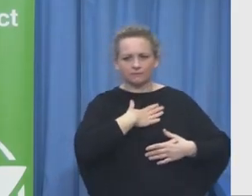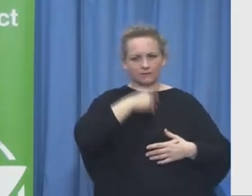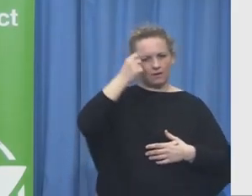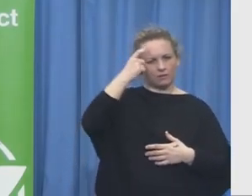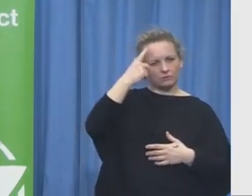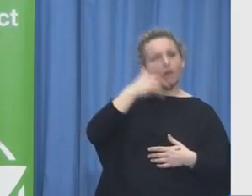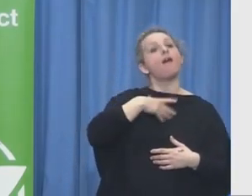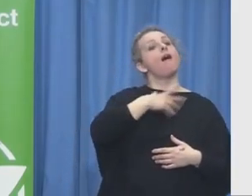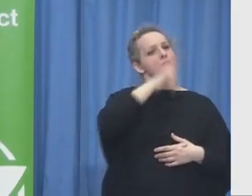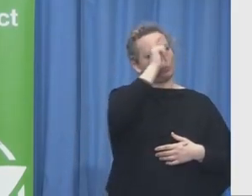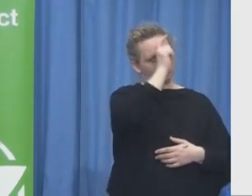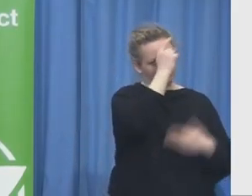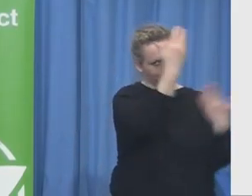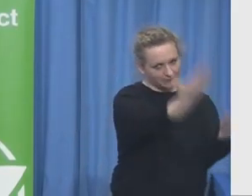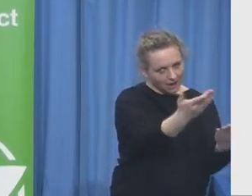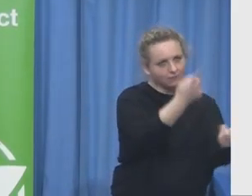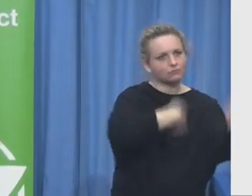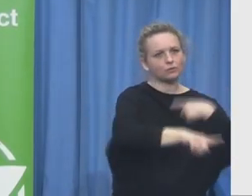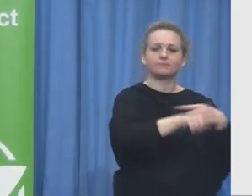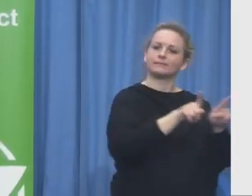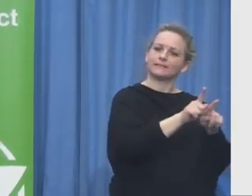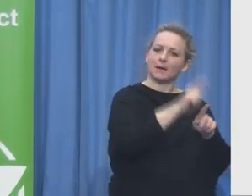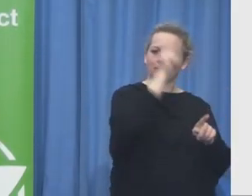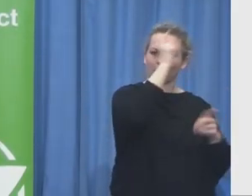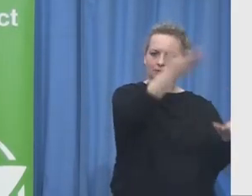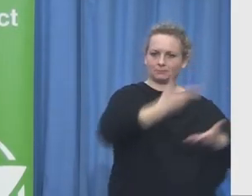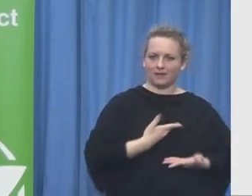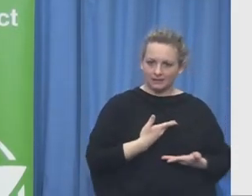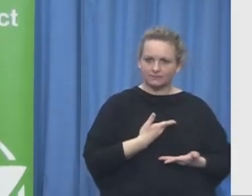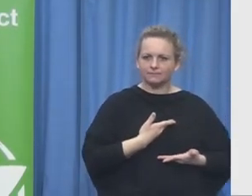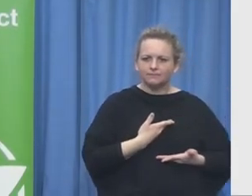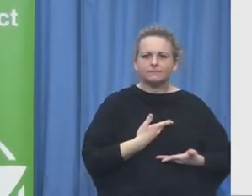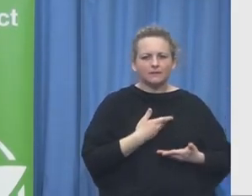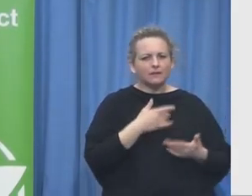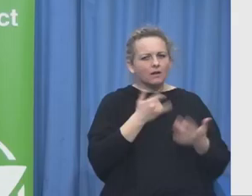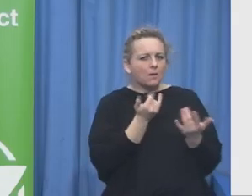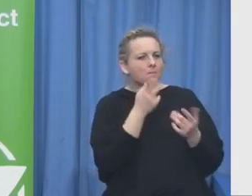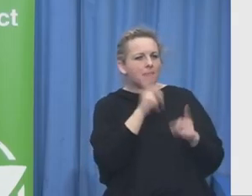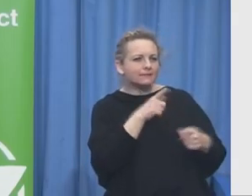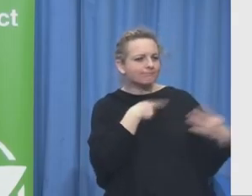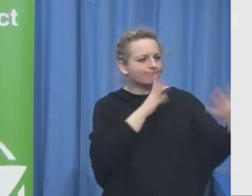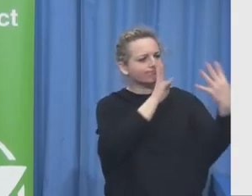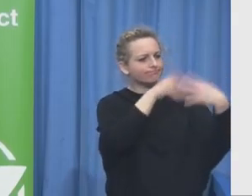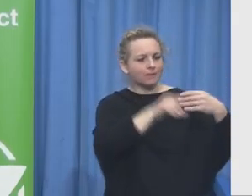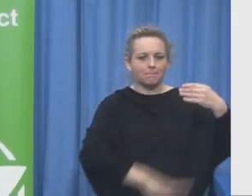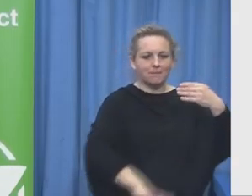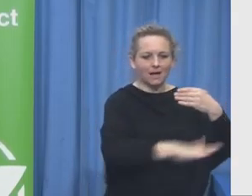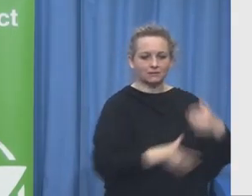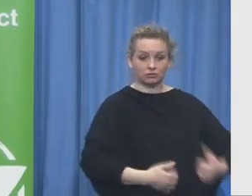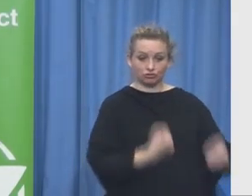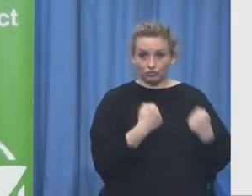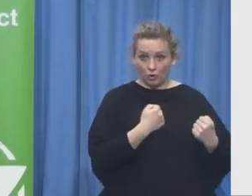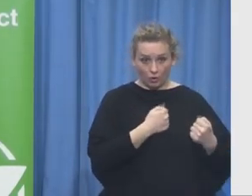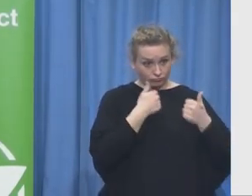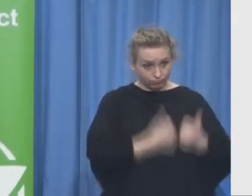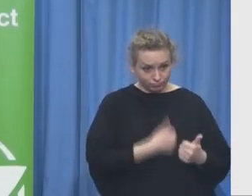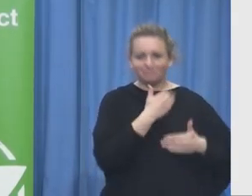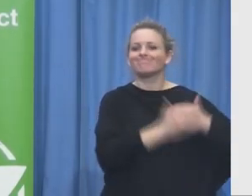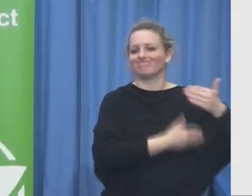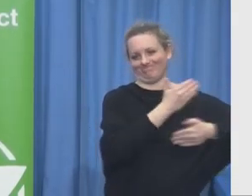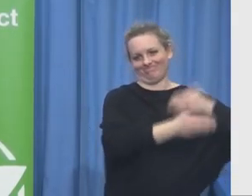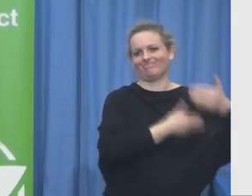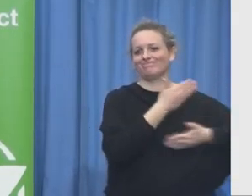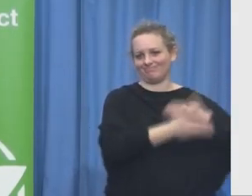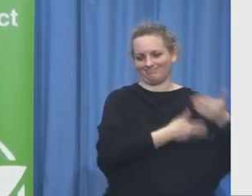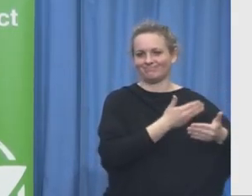I'm sorry there are also other steps that we should take which are more professional gearing and not just about the personal